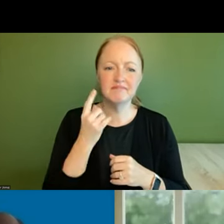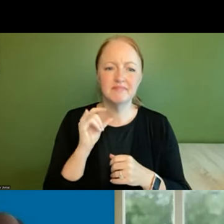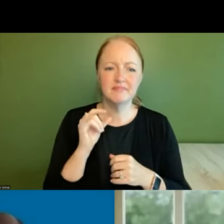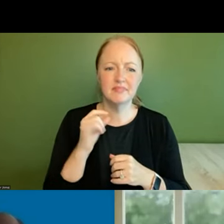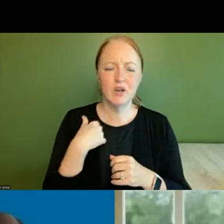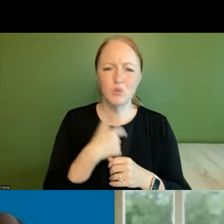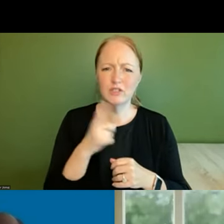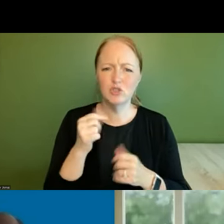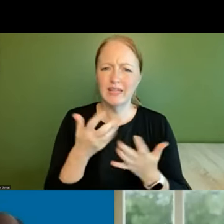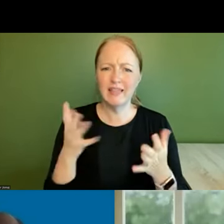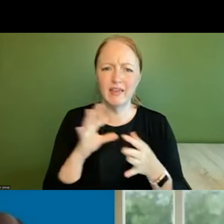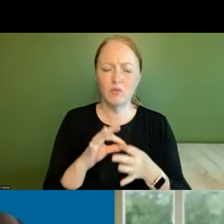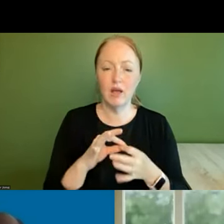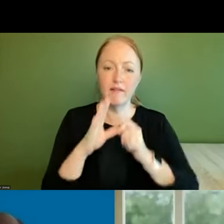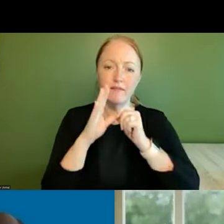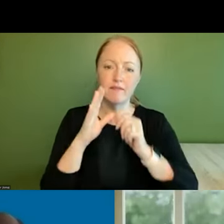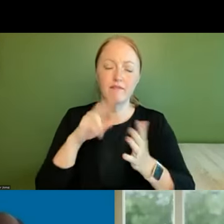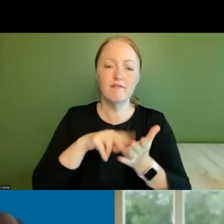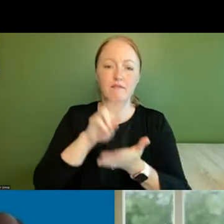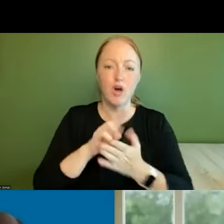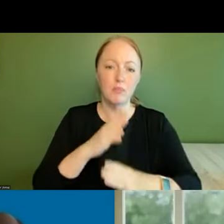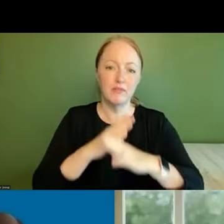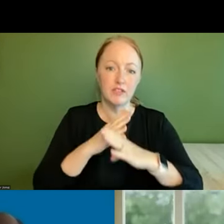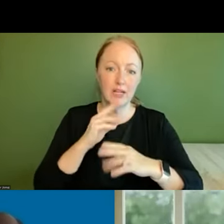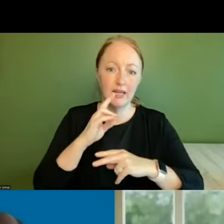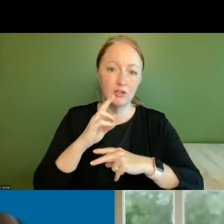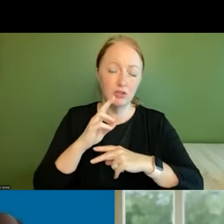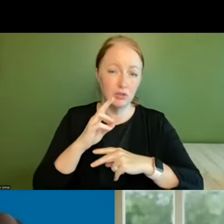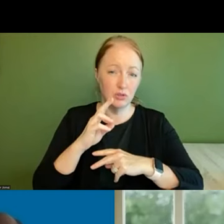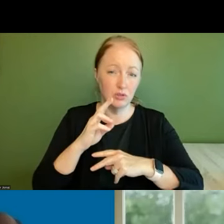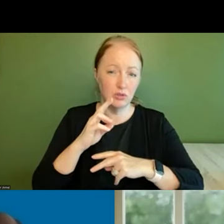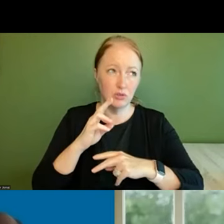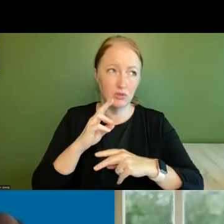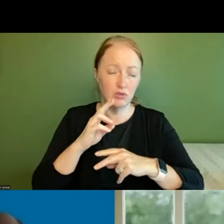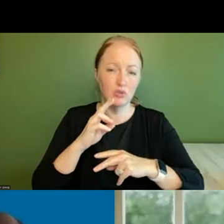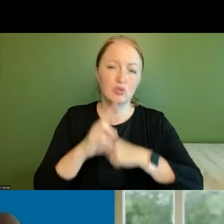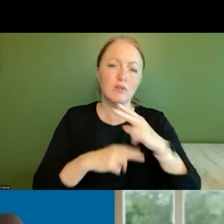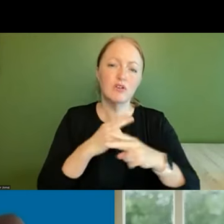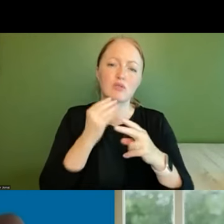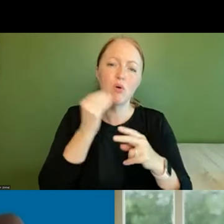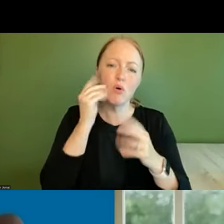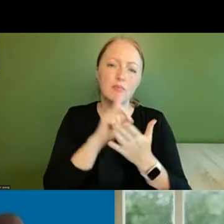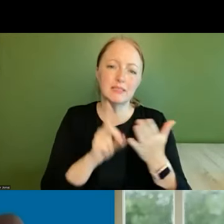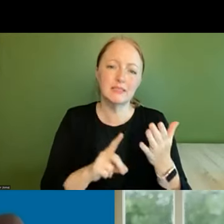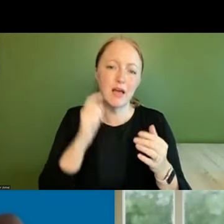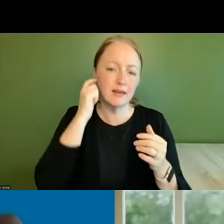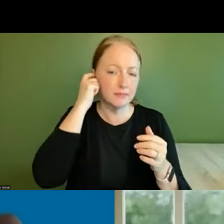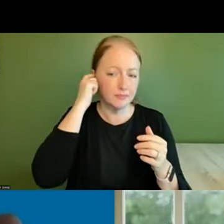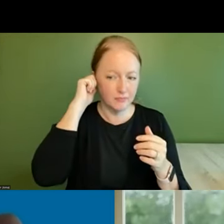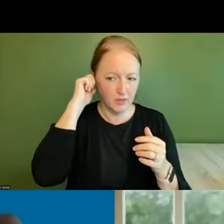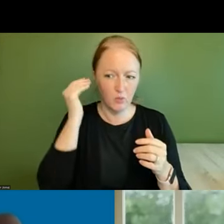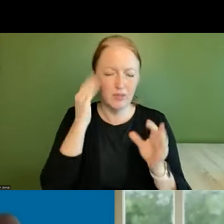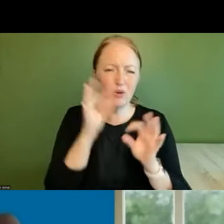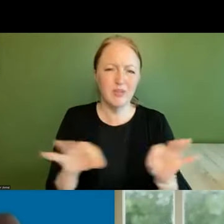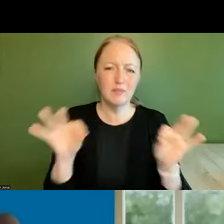we doing anything around fall prevention and universal um home design that we you know we know the importance